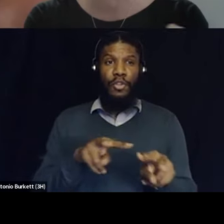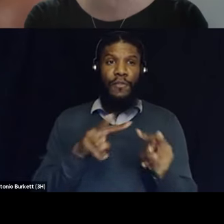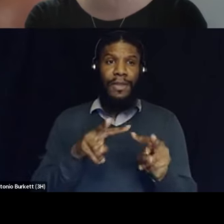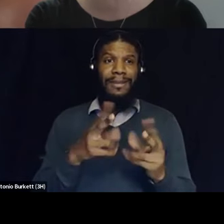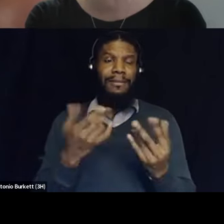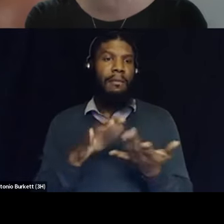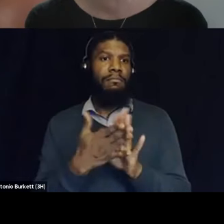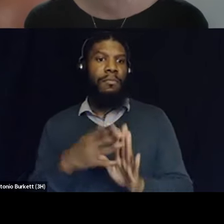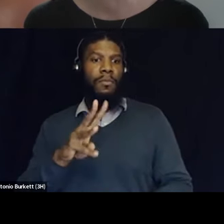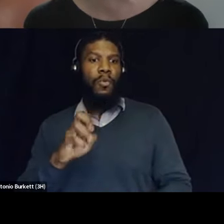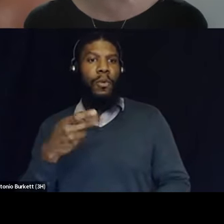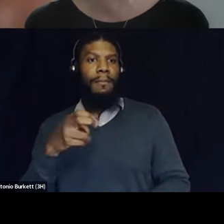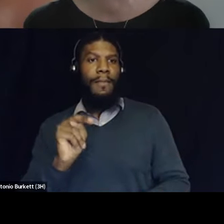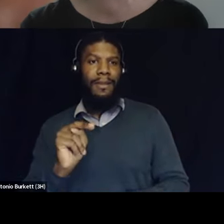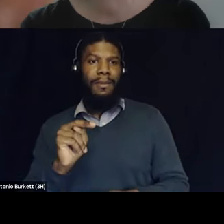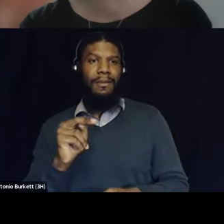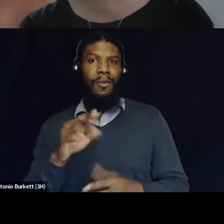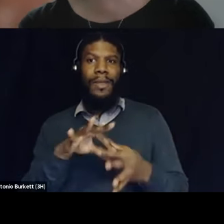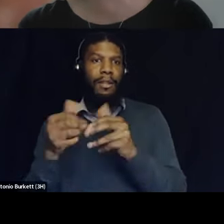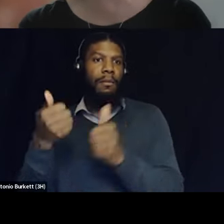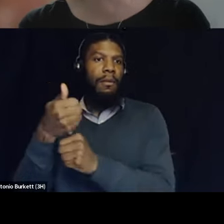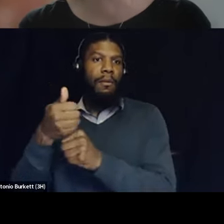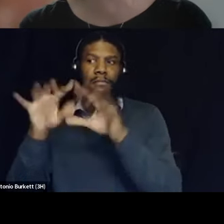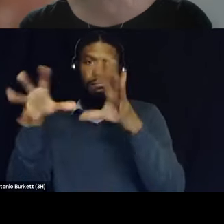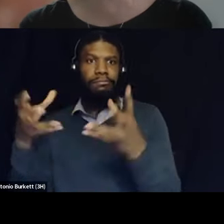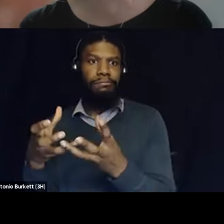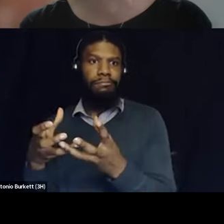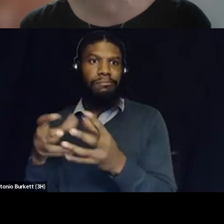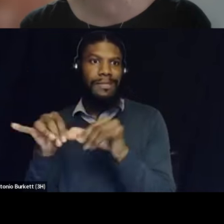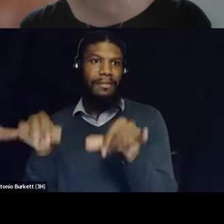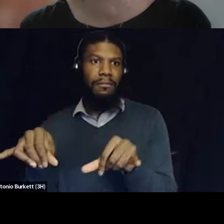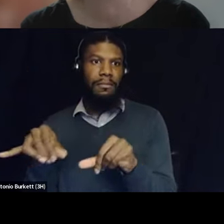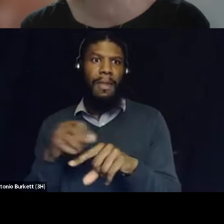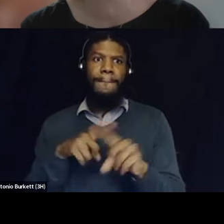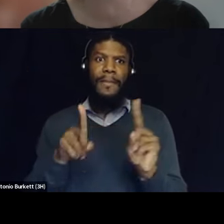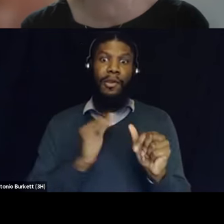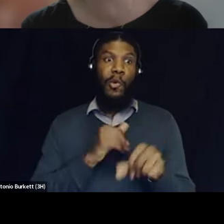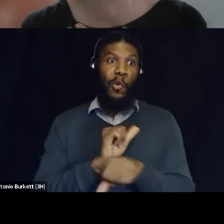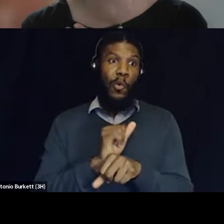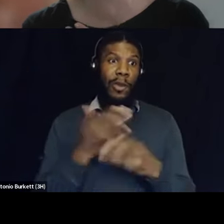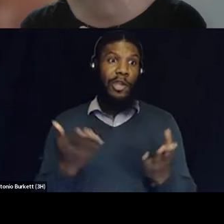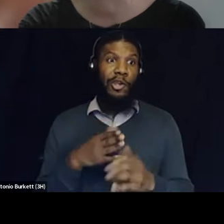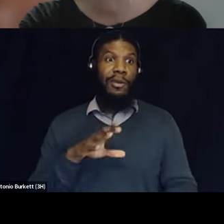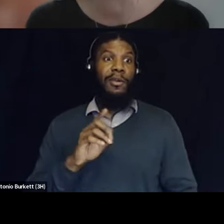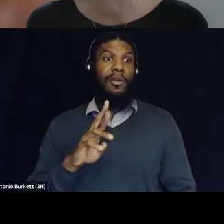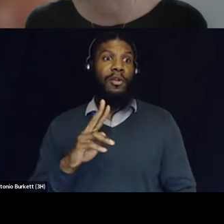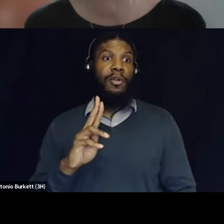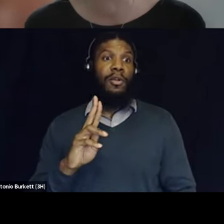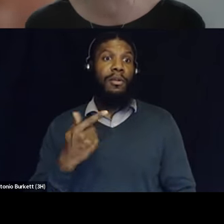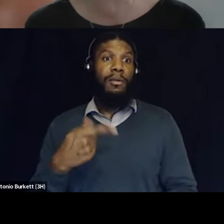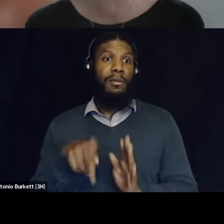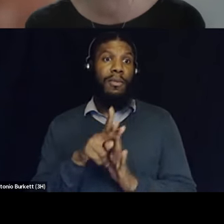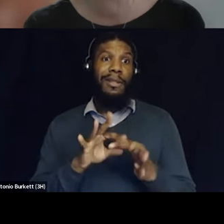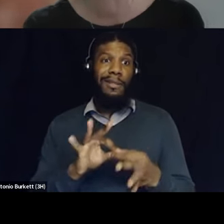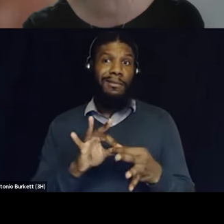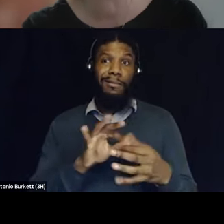wielded toward that end um but you know this this has come up a lot in you know the work that we've done at drug policy alliance and working in coalition with